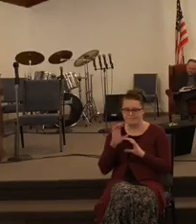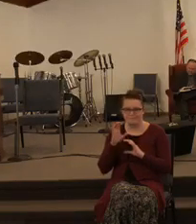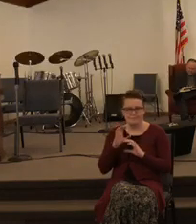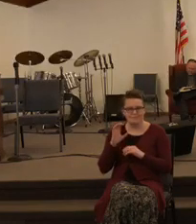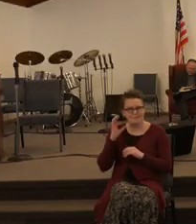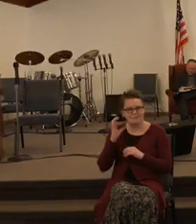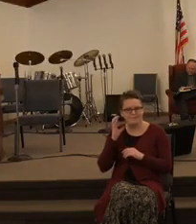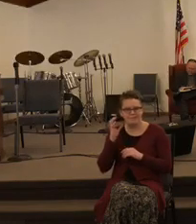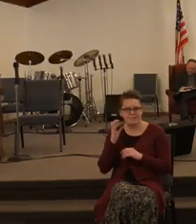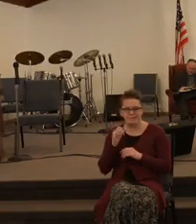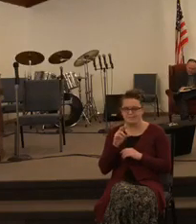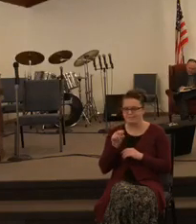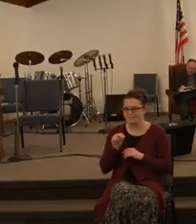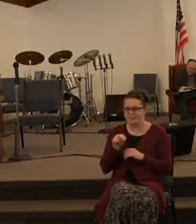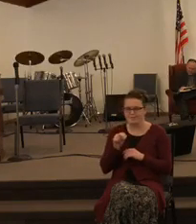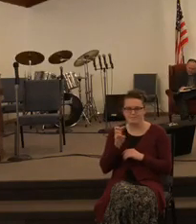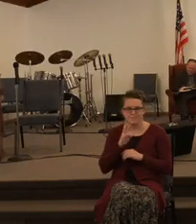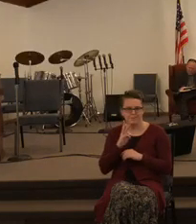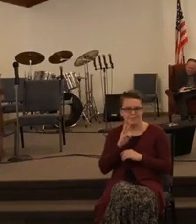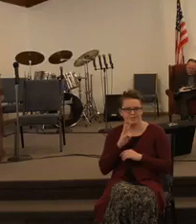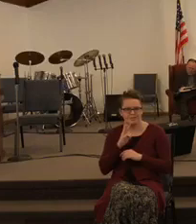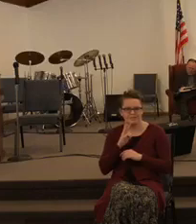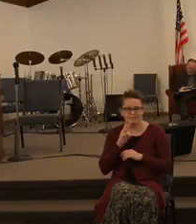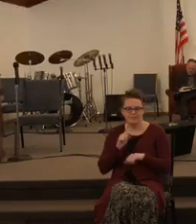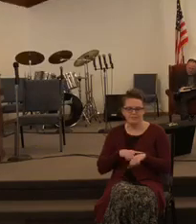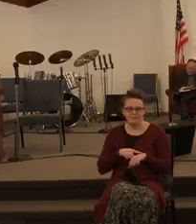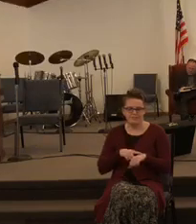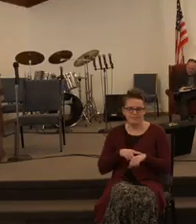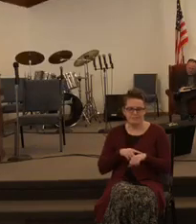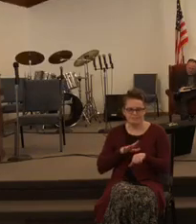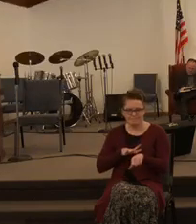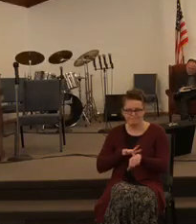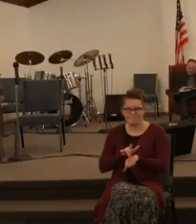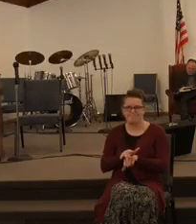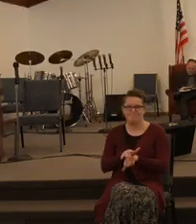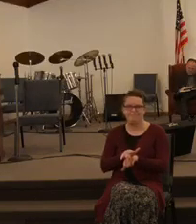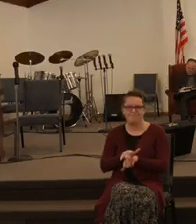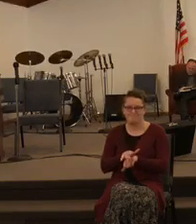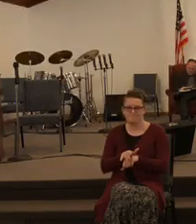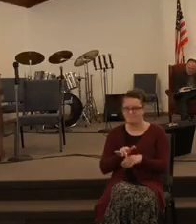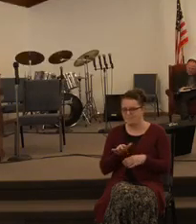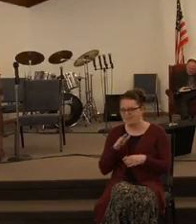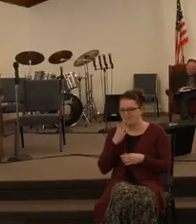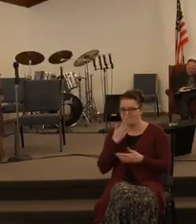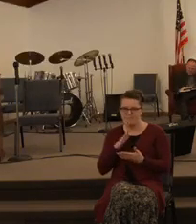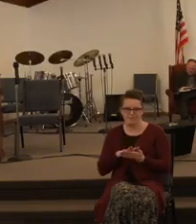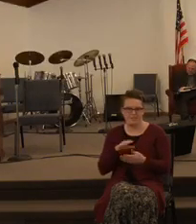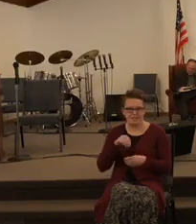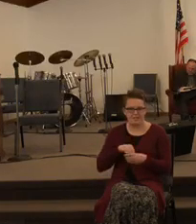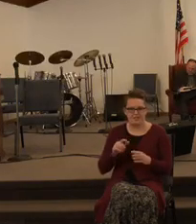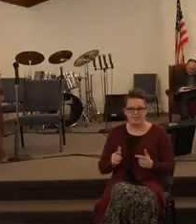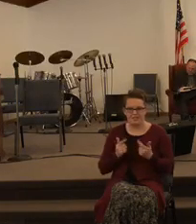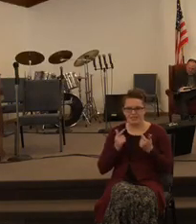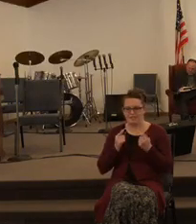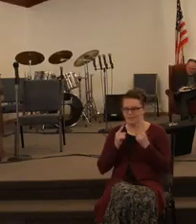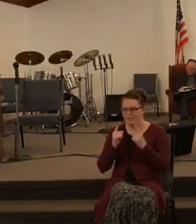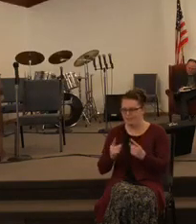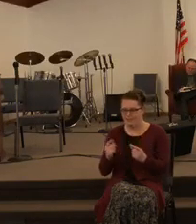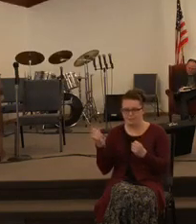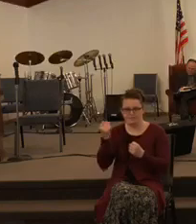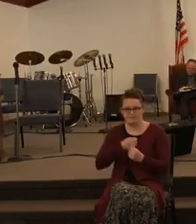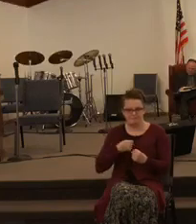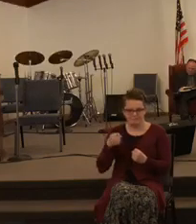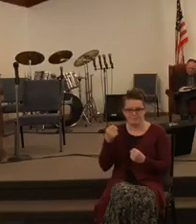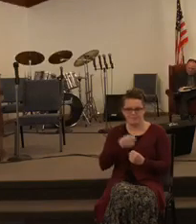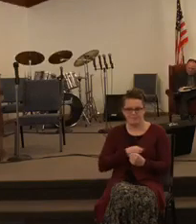had no water in a time that was dire in their life and they're going to fight against Moab and